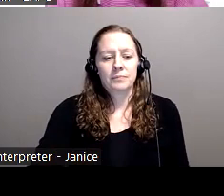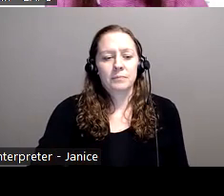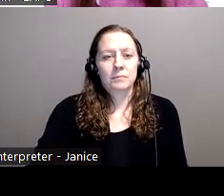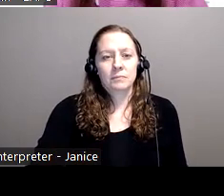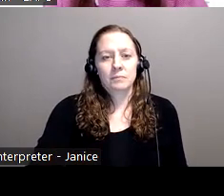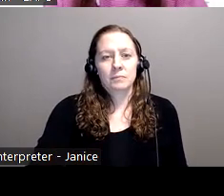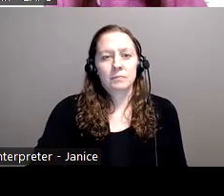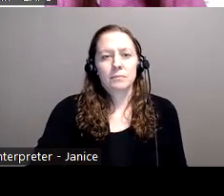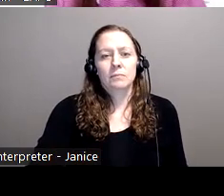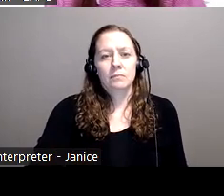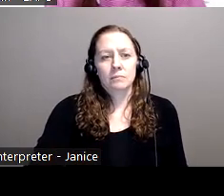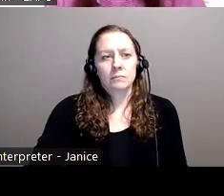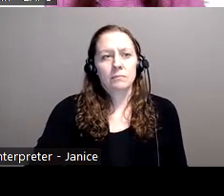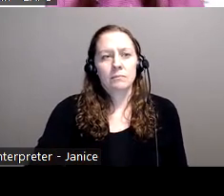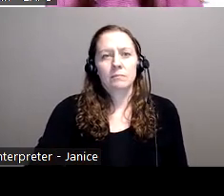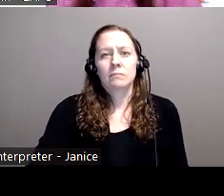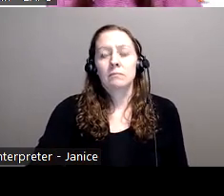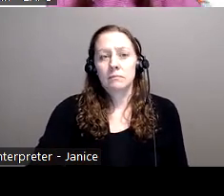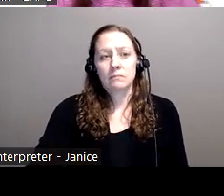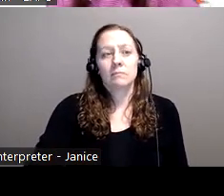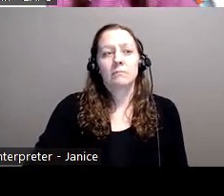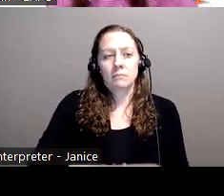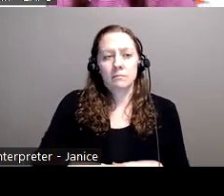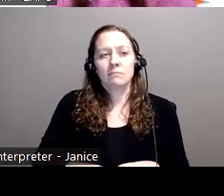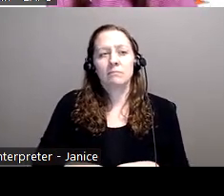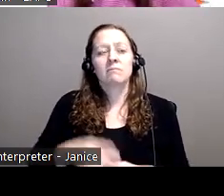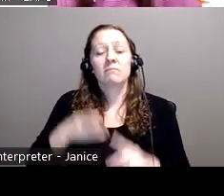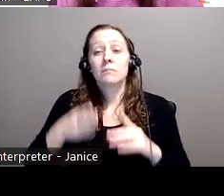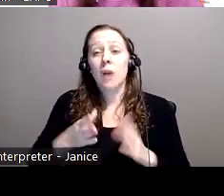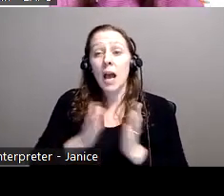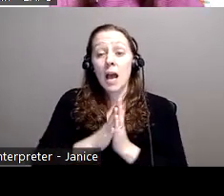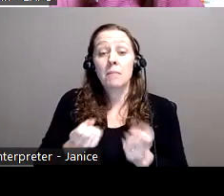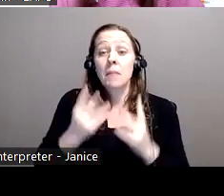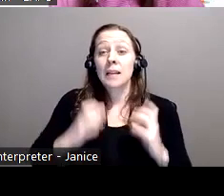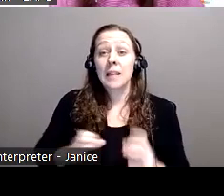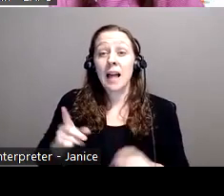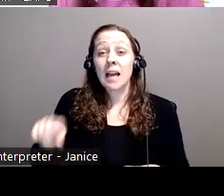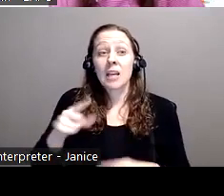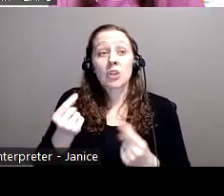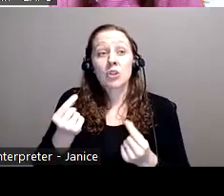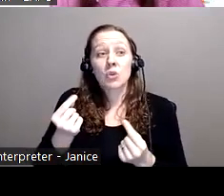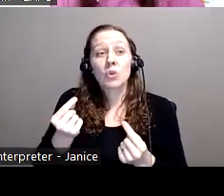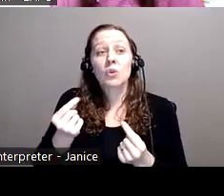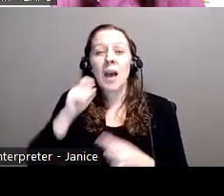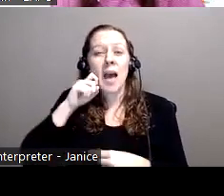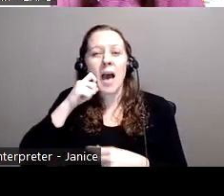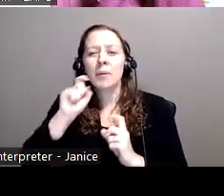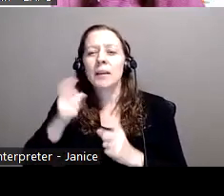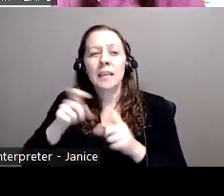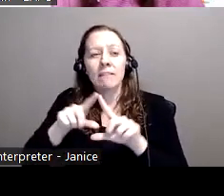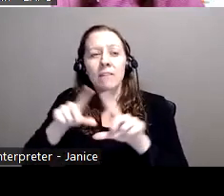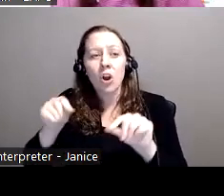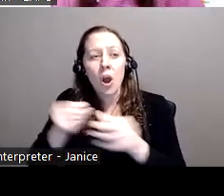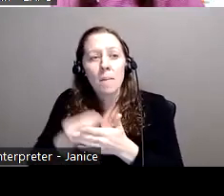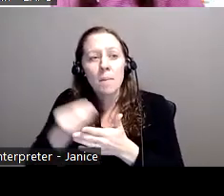How many clients buying... So, she says, I have many clients that are buying Apple gift cards and romance scams. Should this be reported to the